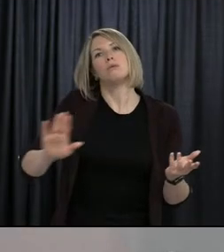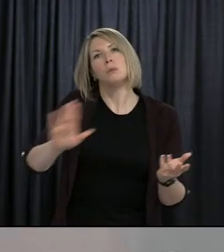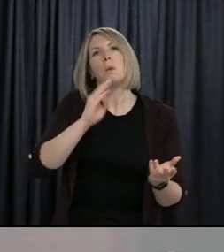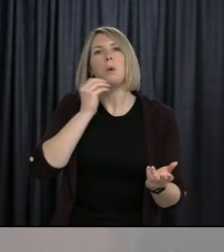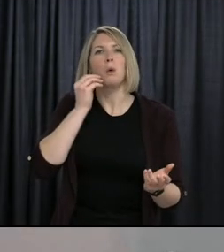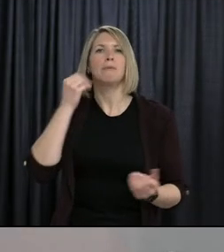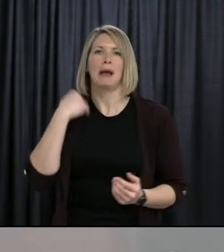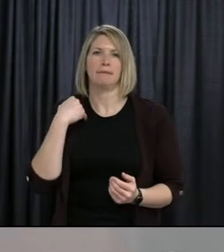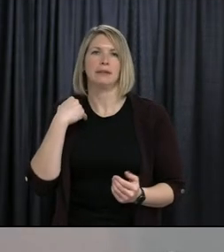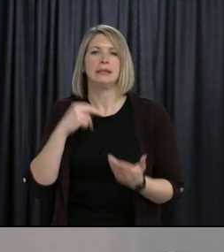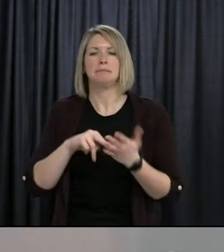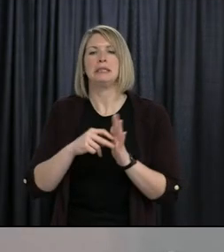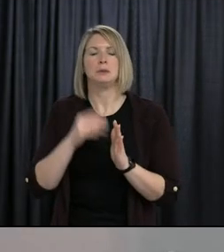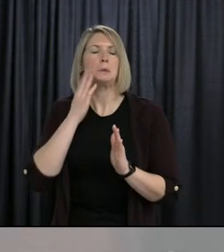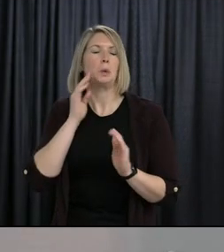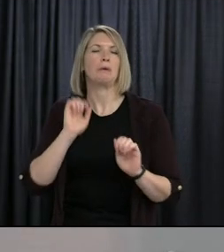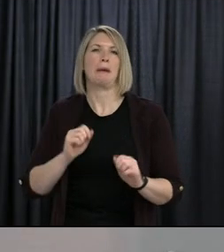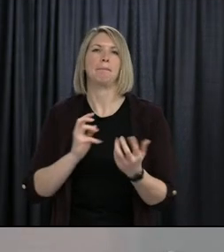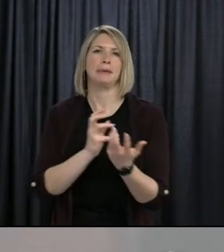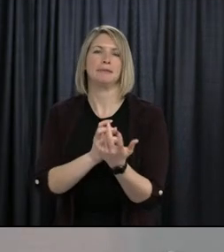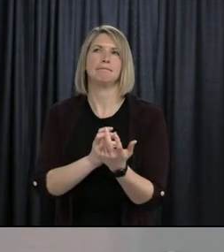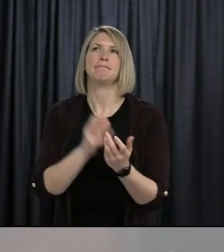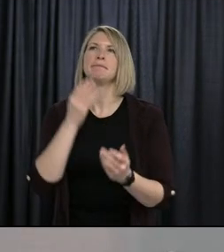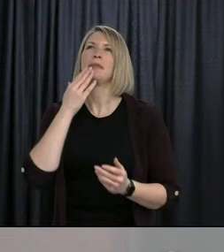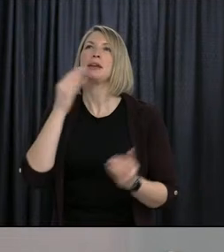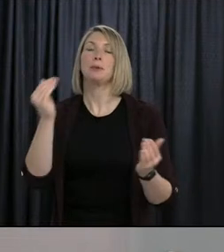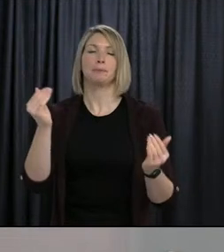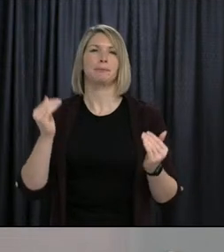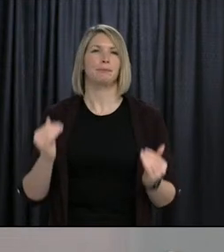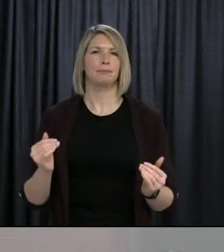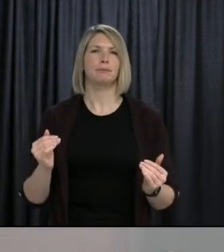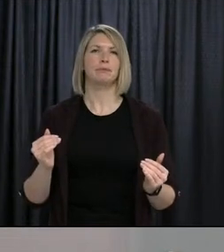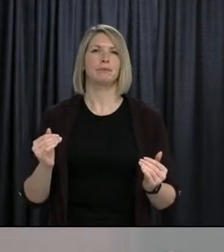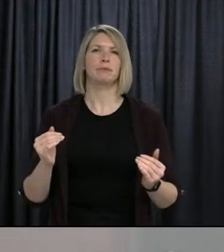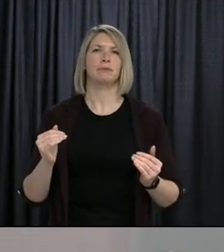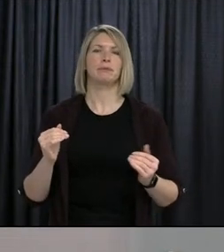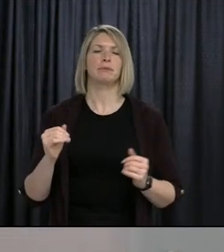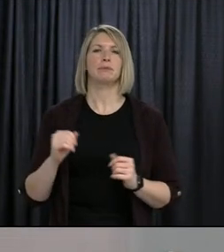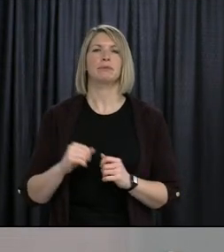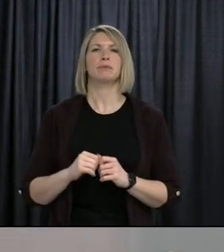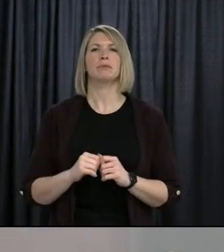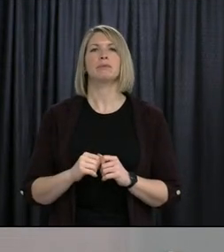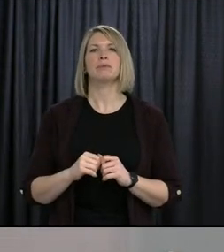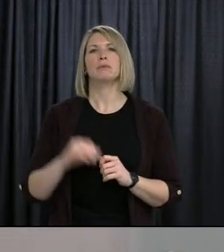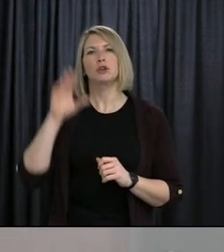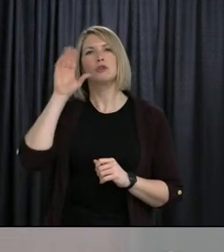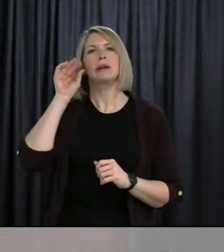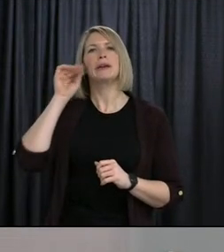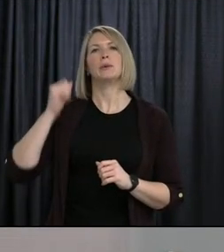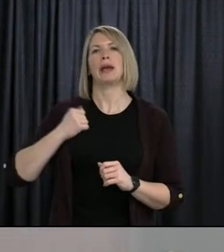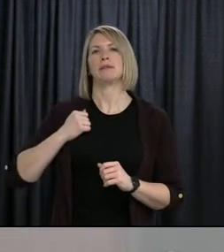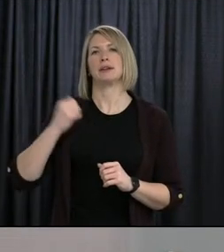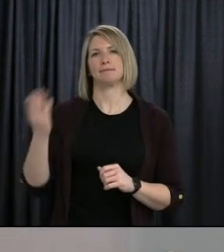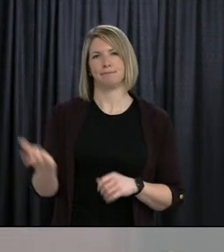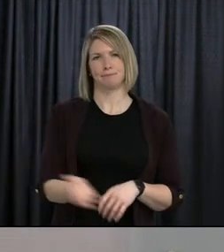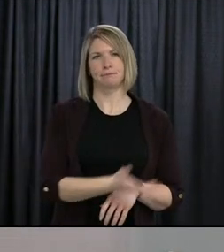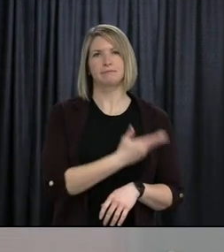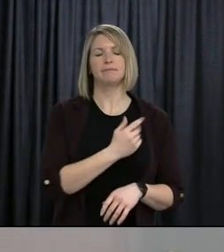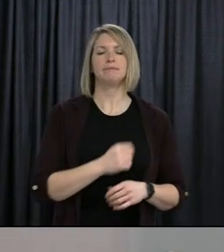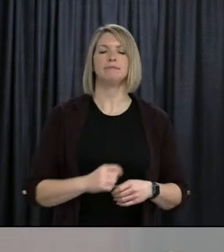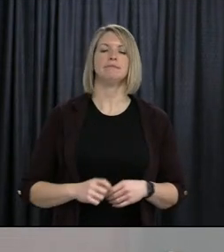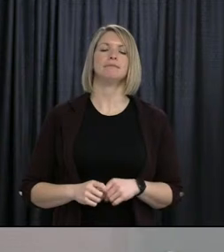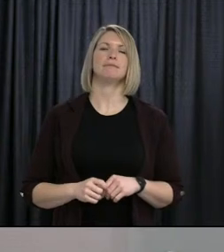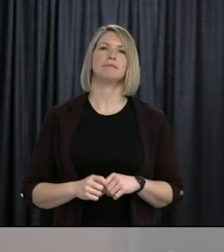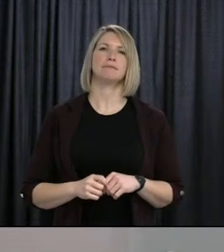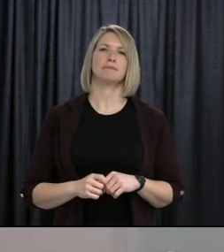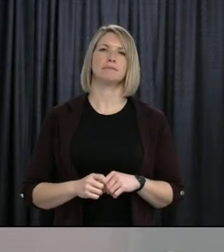Thank you. you, Thank you, Steve. Next, have Jose Back, KBC Radio Canada. Please go ahead.